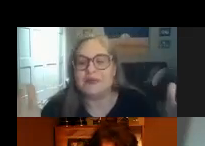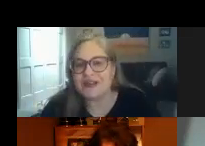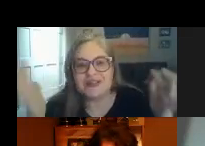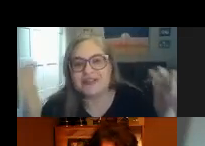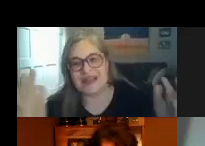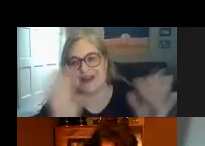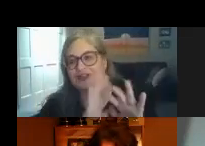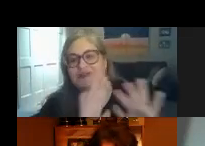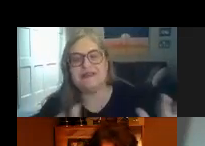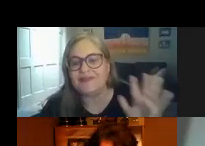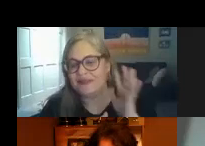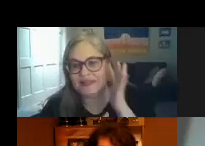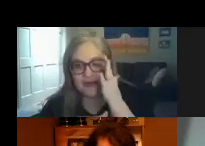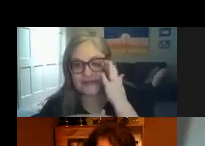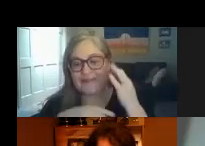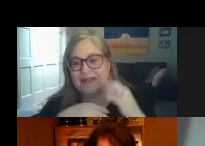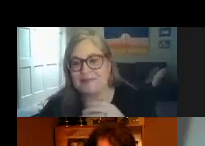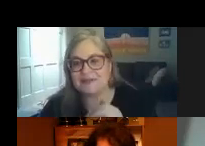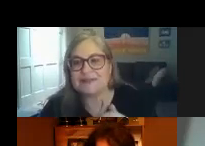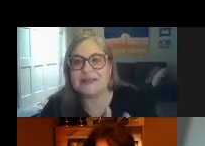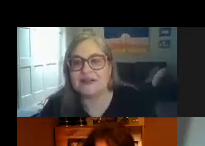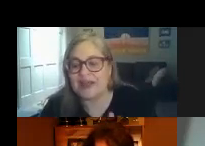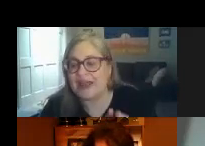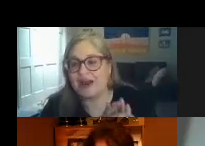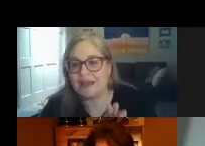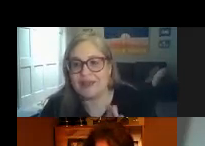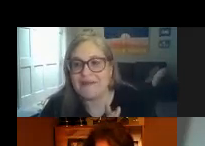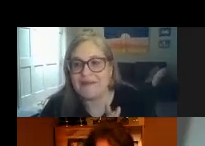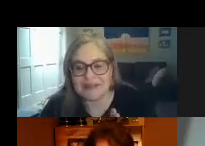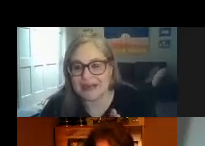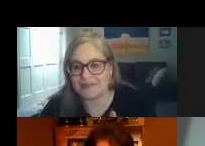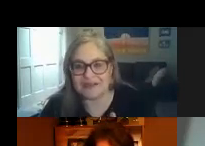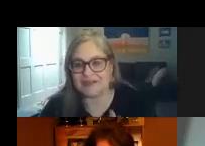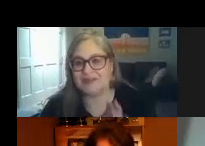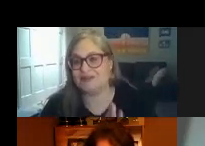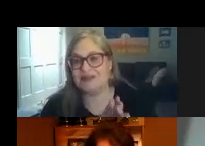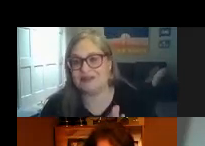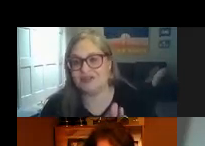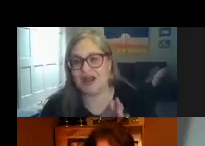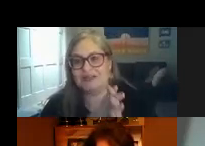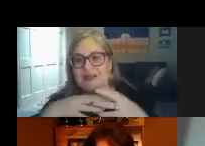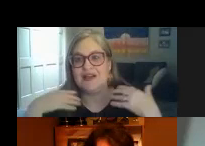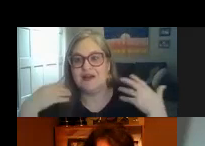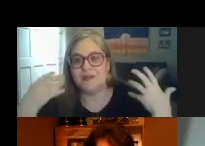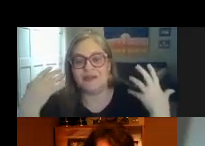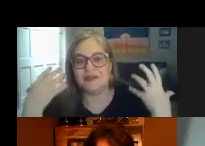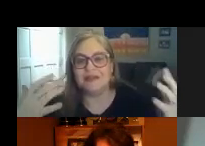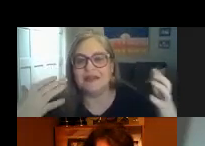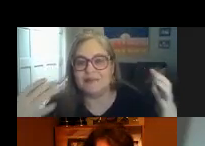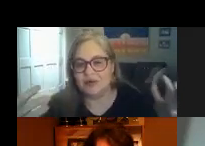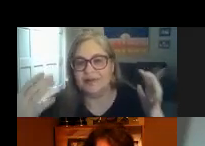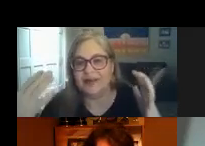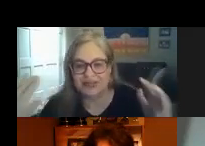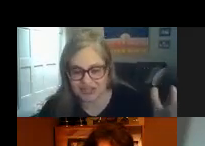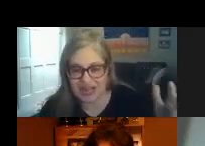the professionals care so i definitely don't want to say my experiences they don't care i they obviously care if they see a student in distress but the